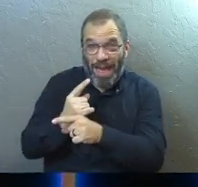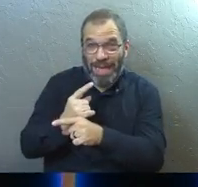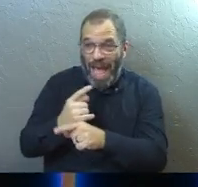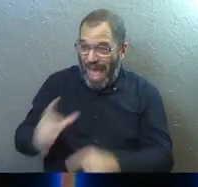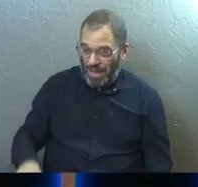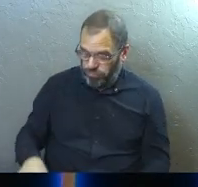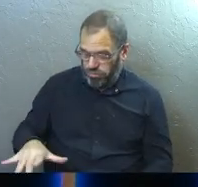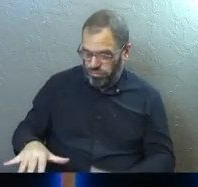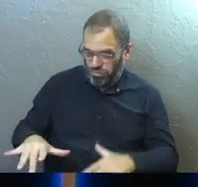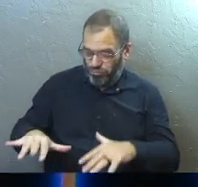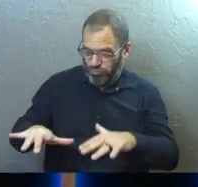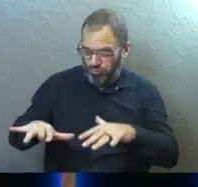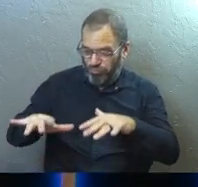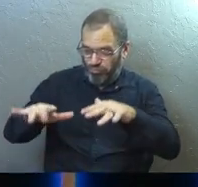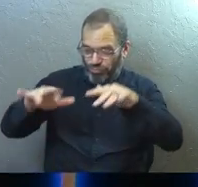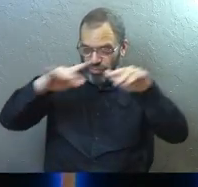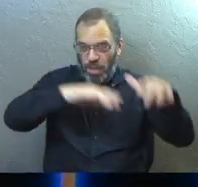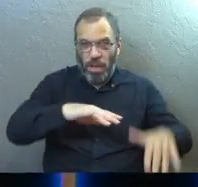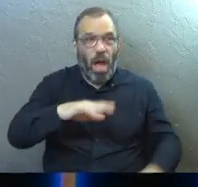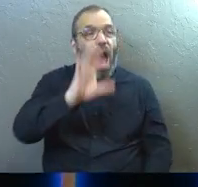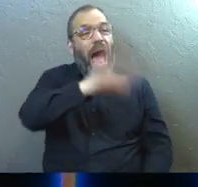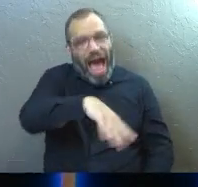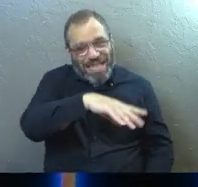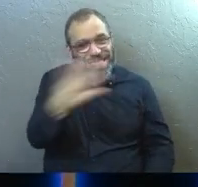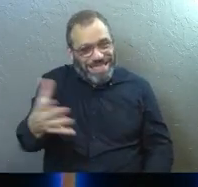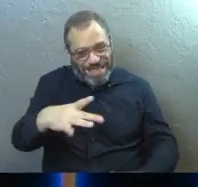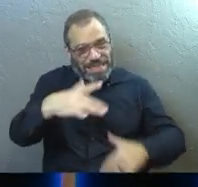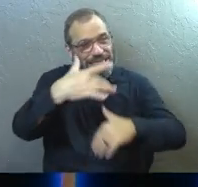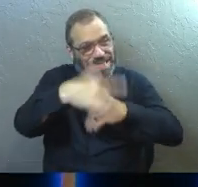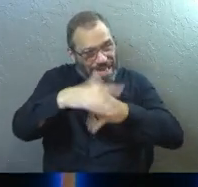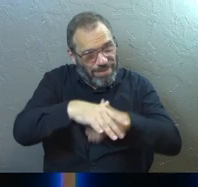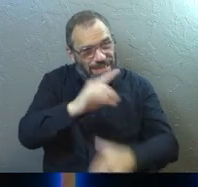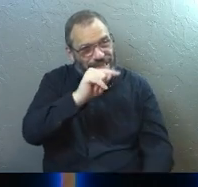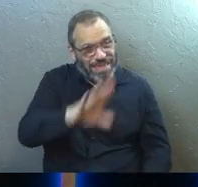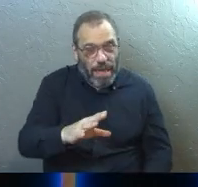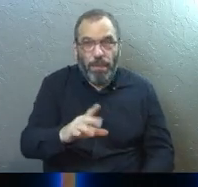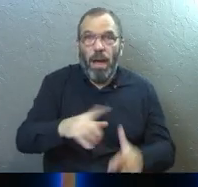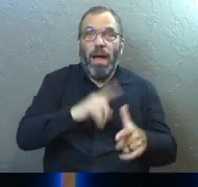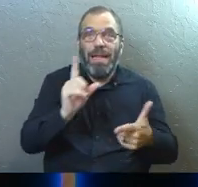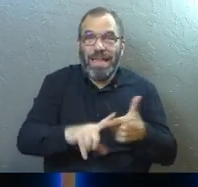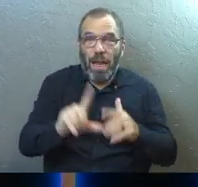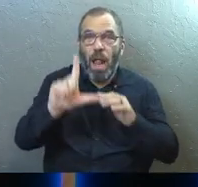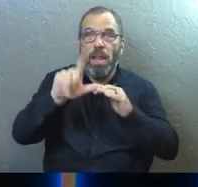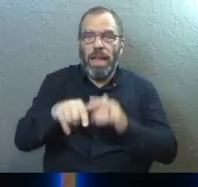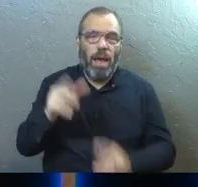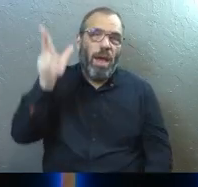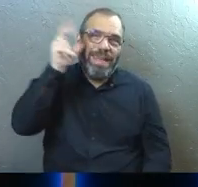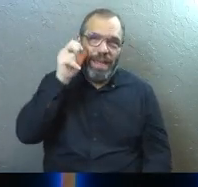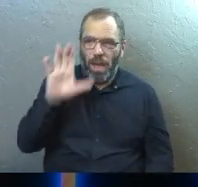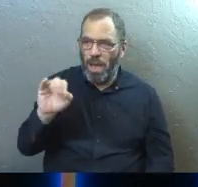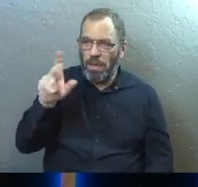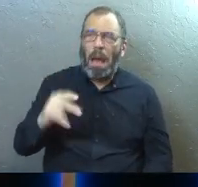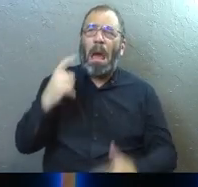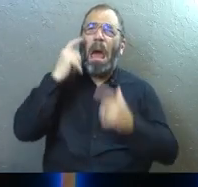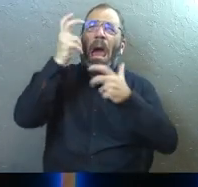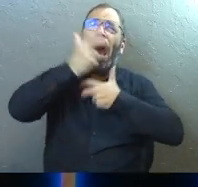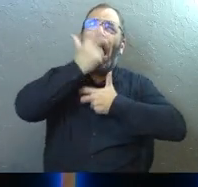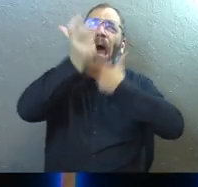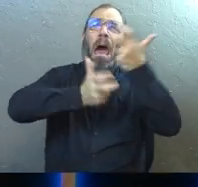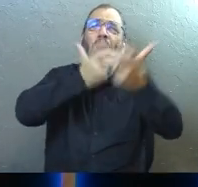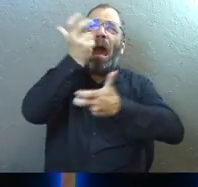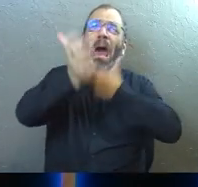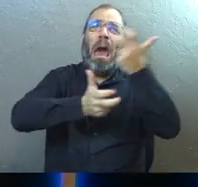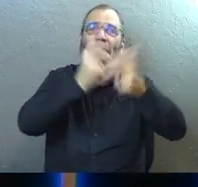he overfills it. And the dad says, go empty the tub. And all of a sudden, minutes later, you could hear Colin crying from